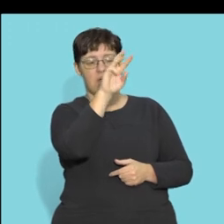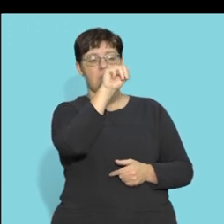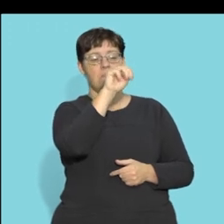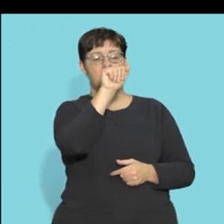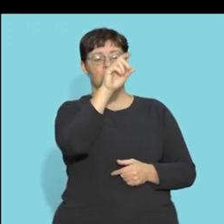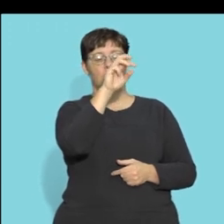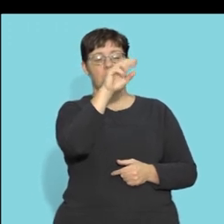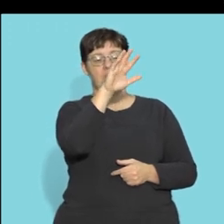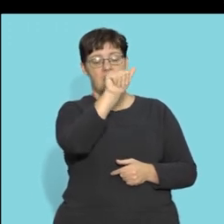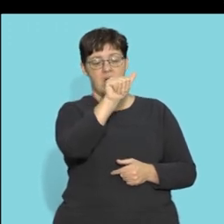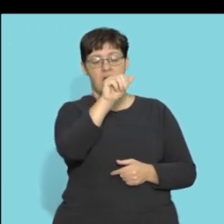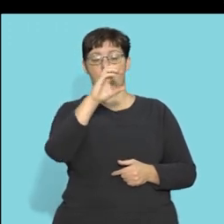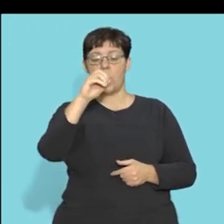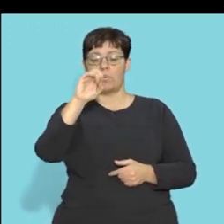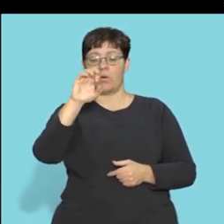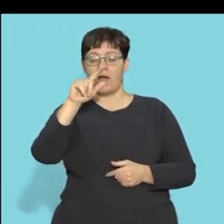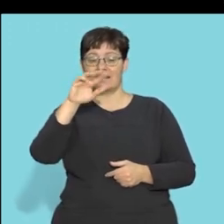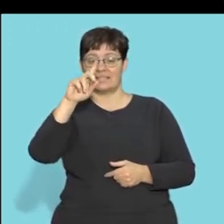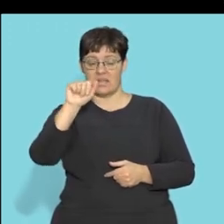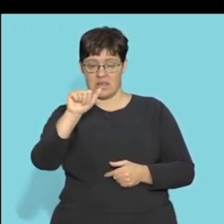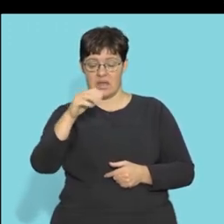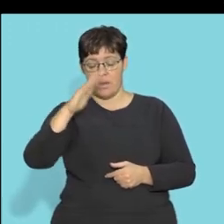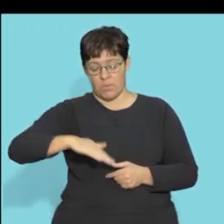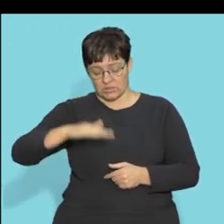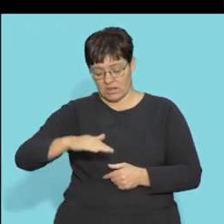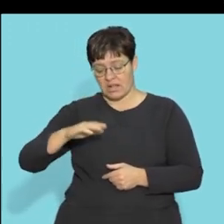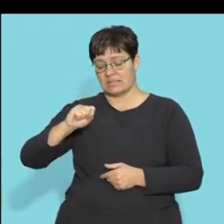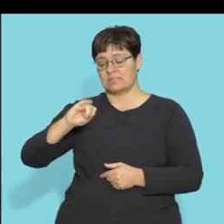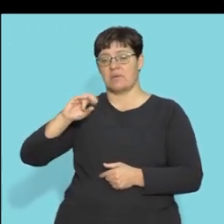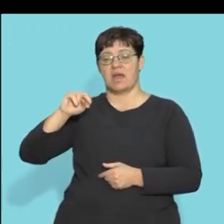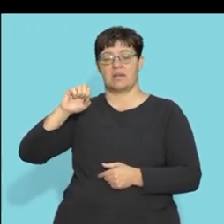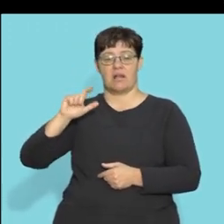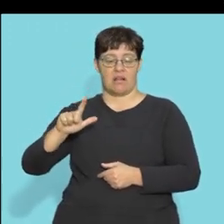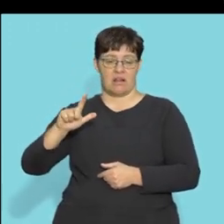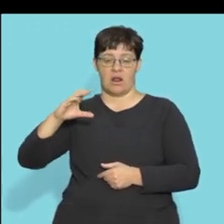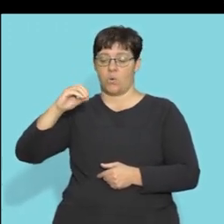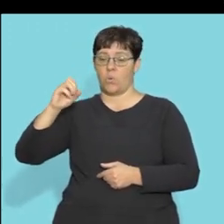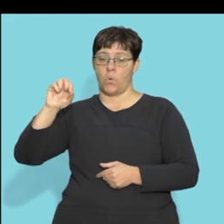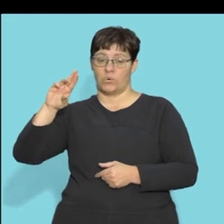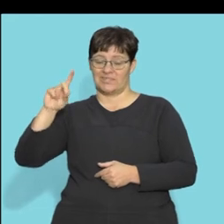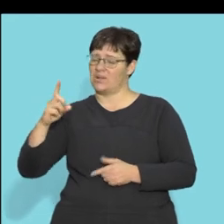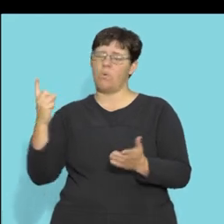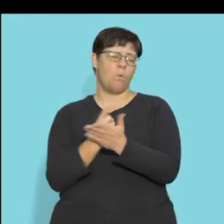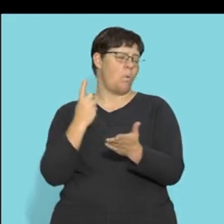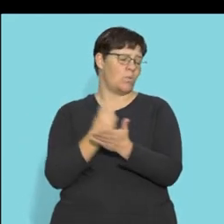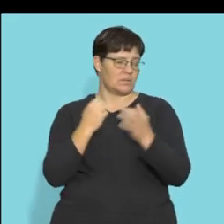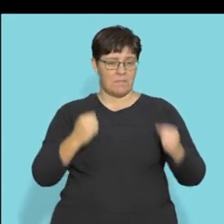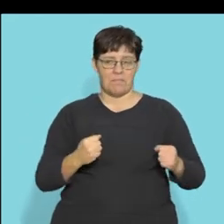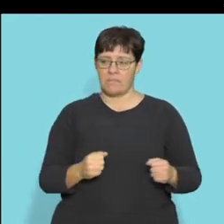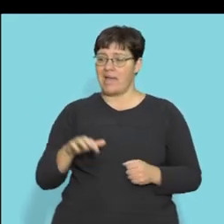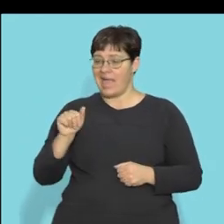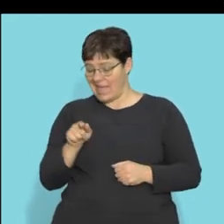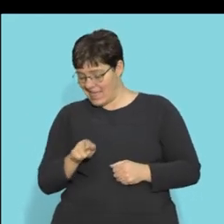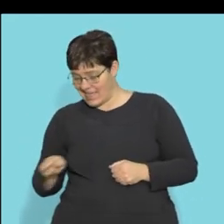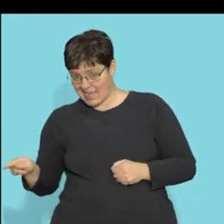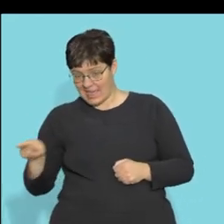the medulla oblongata and the bottom one will always be the spinal cord always right so in this case i